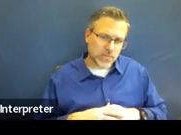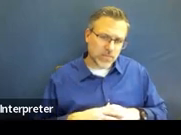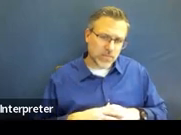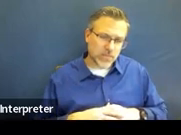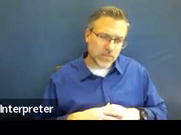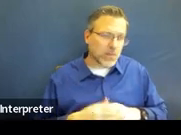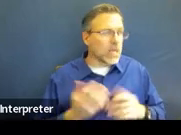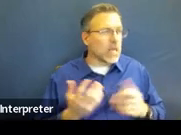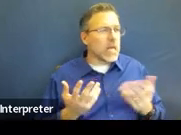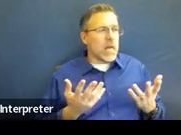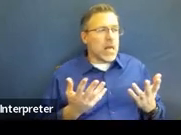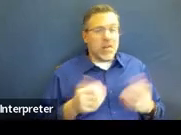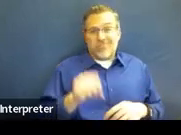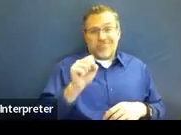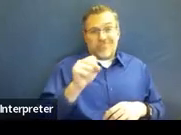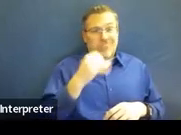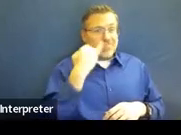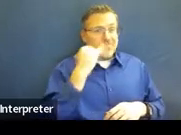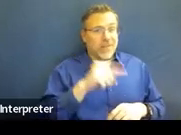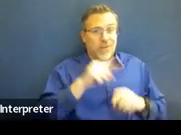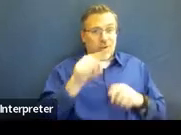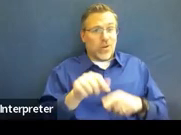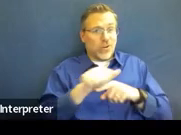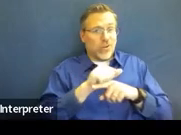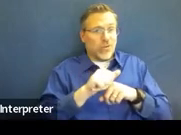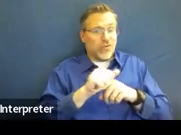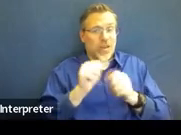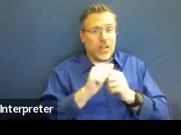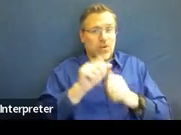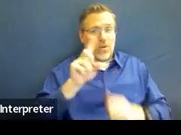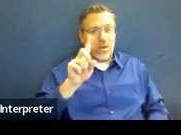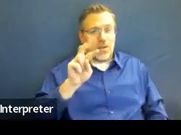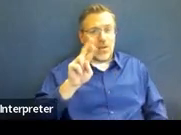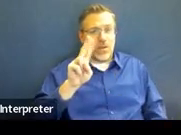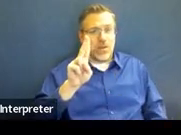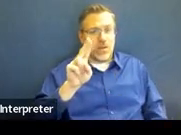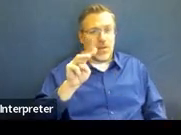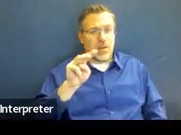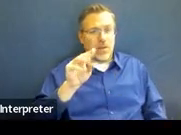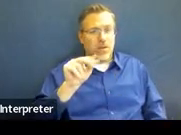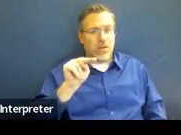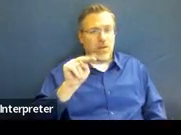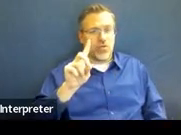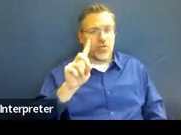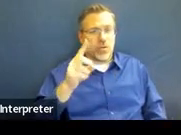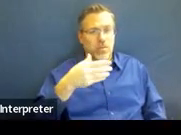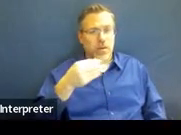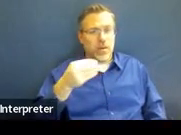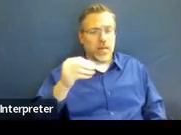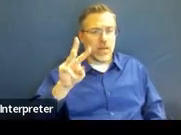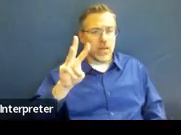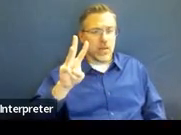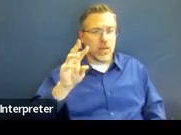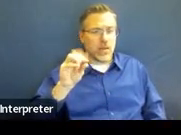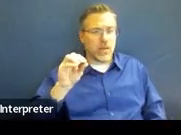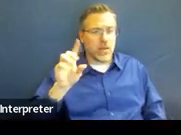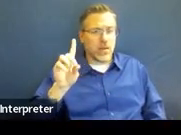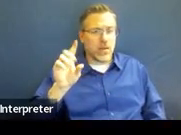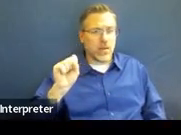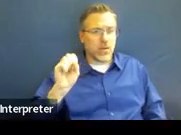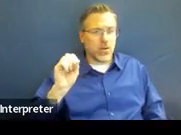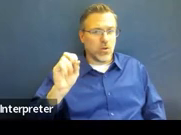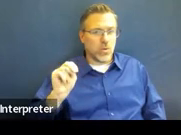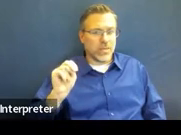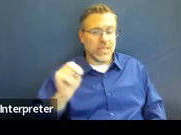I mean, if you were at a training with Drummond and Woodson and they said that there was no need to list all of the evaluation results, I mean, I would